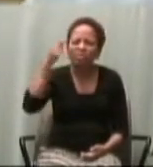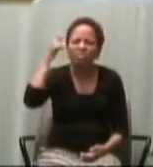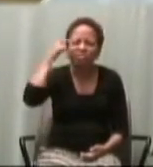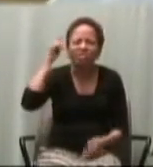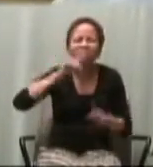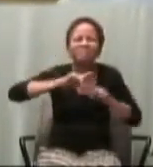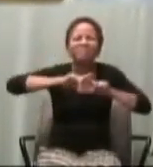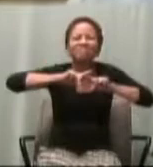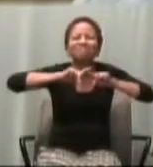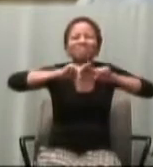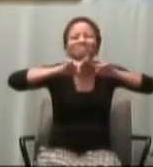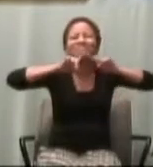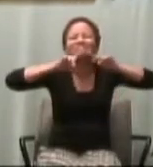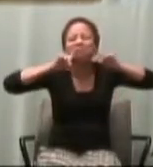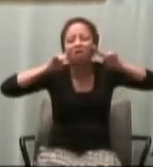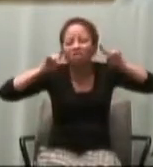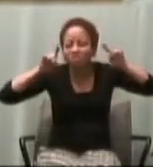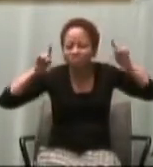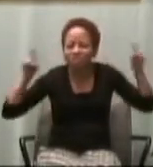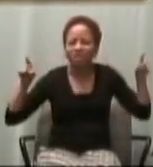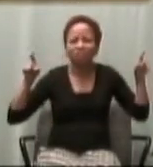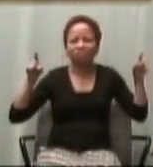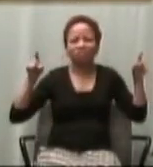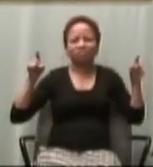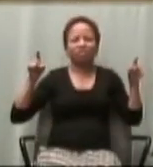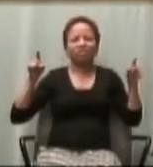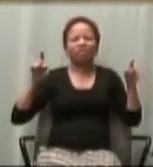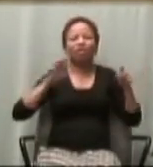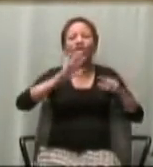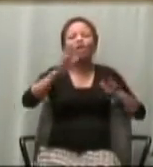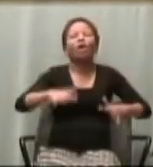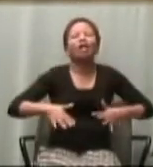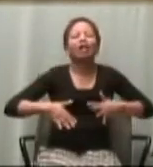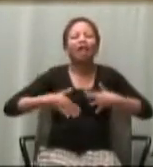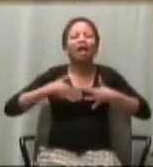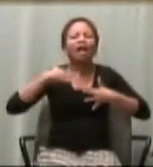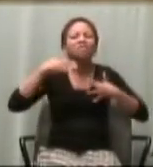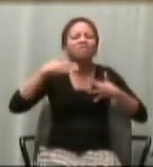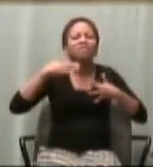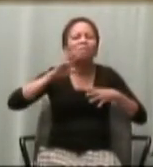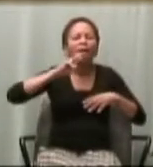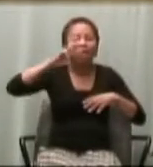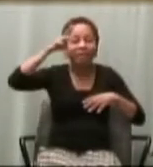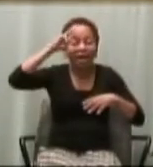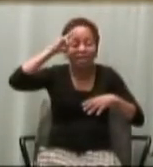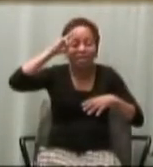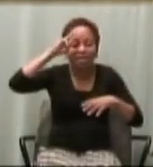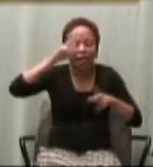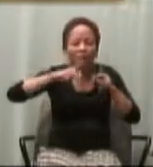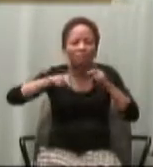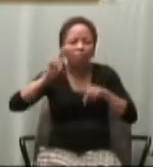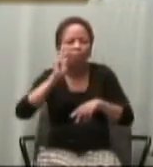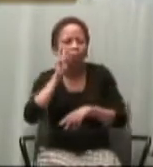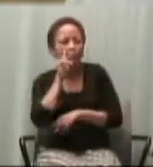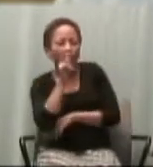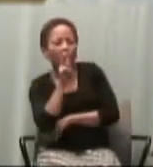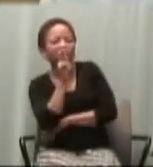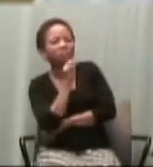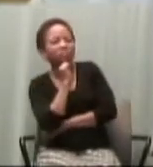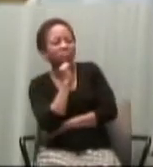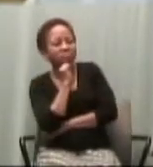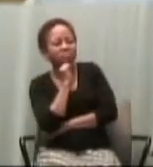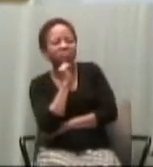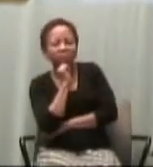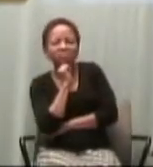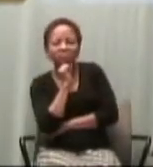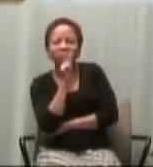to see in the baptized a man and woman of faith out of which our children come to